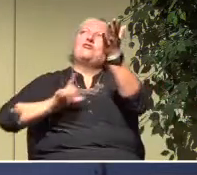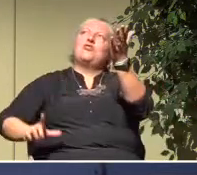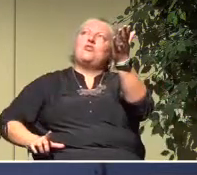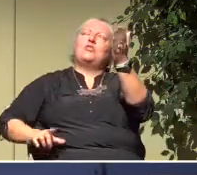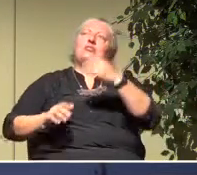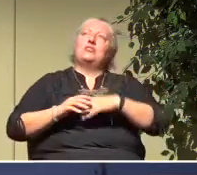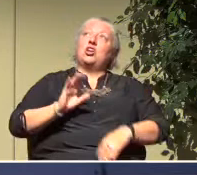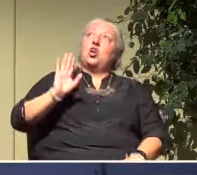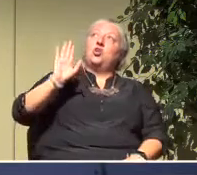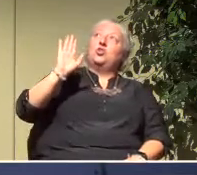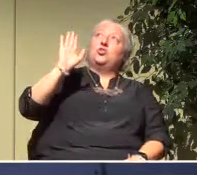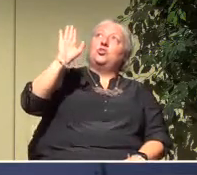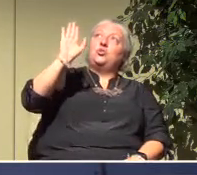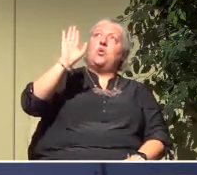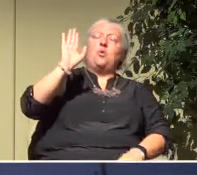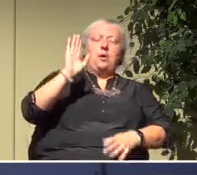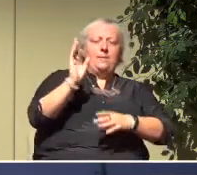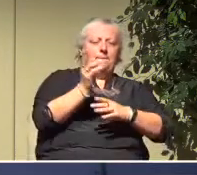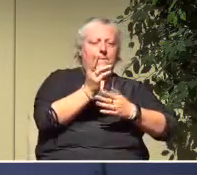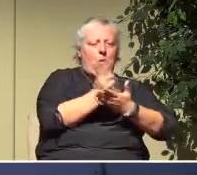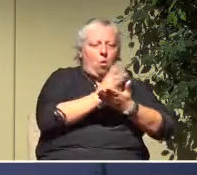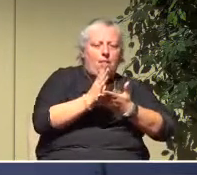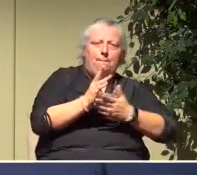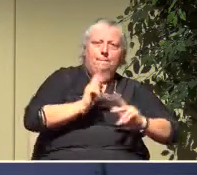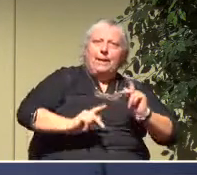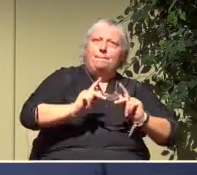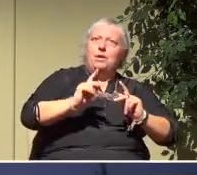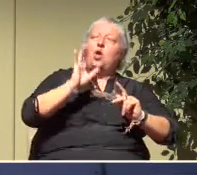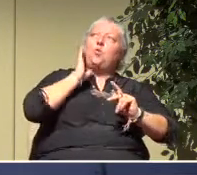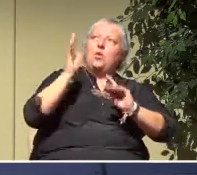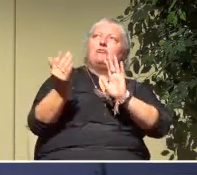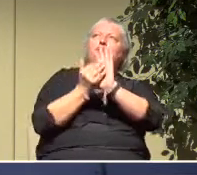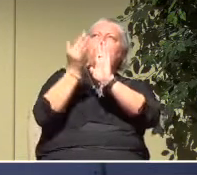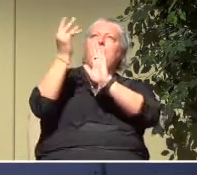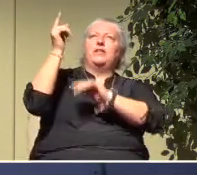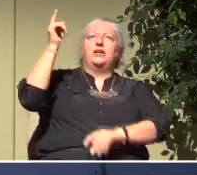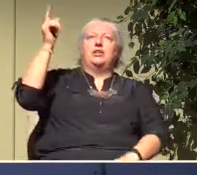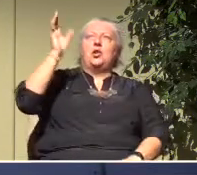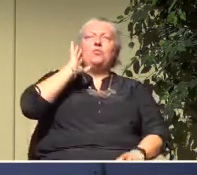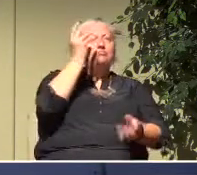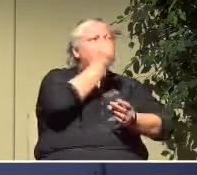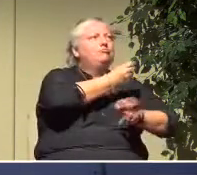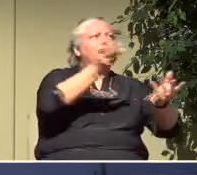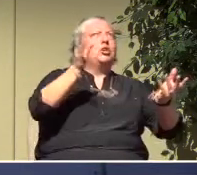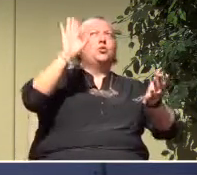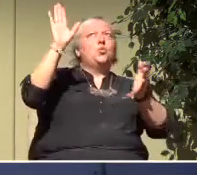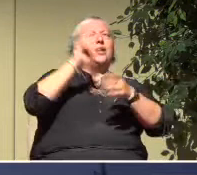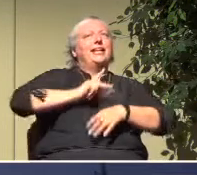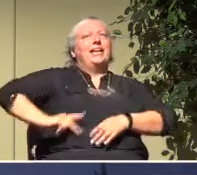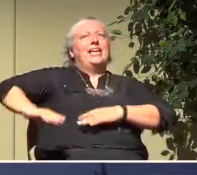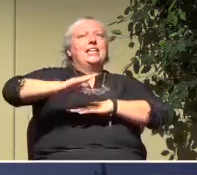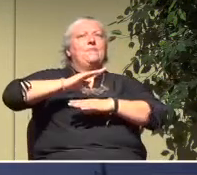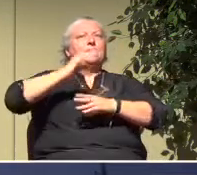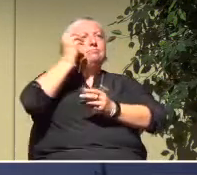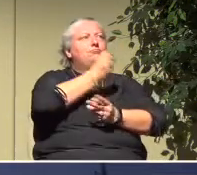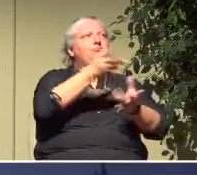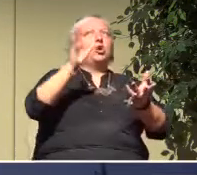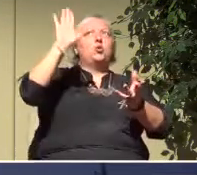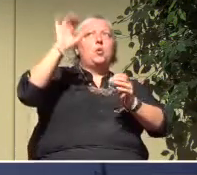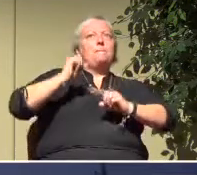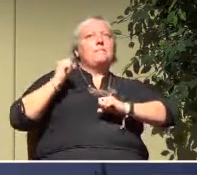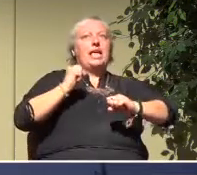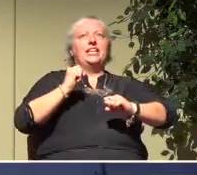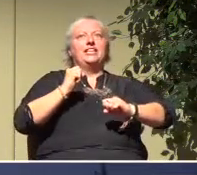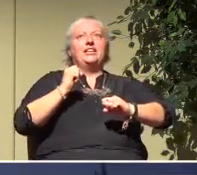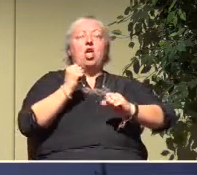saints will extol you. They will tell of the glory of your kingdom and speak of your might. So that all men may